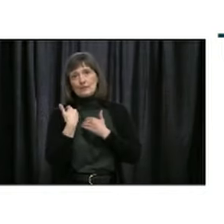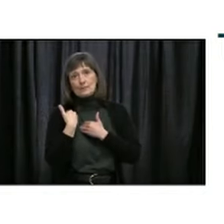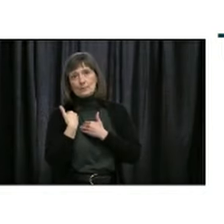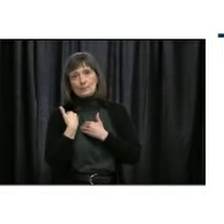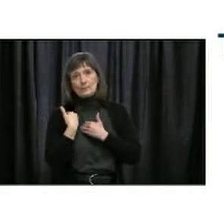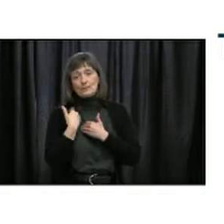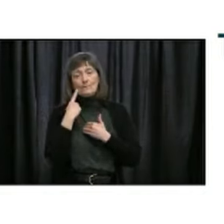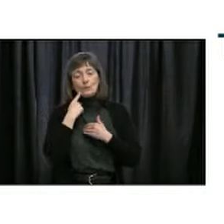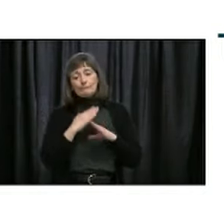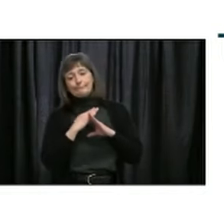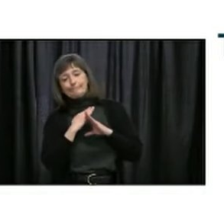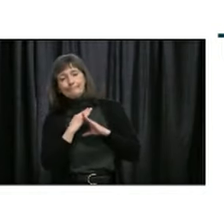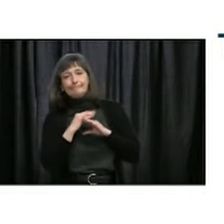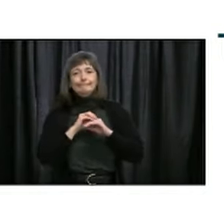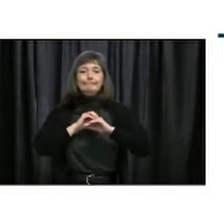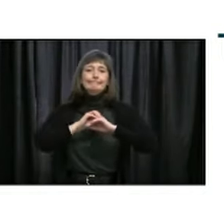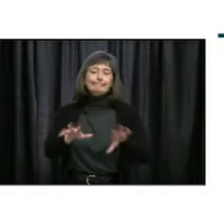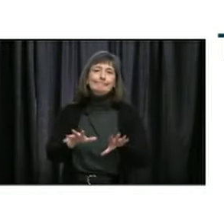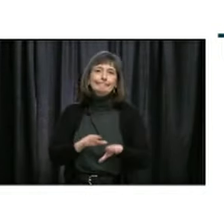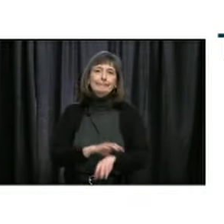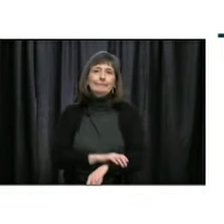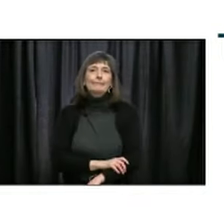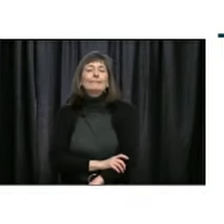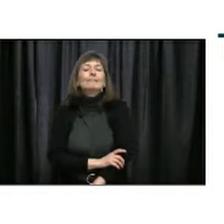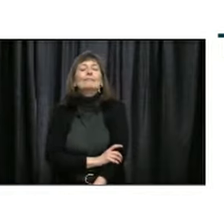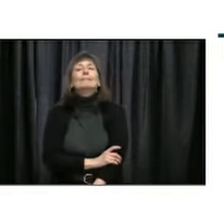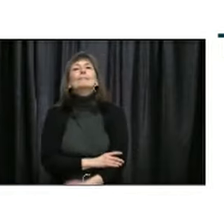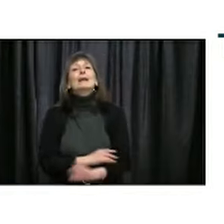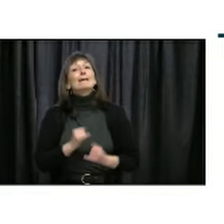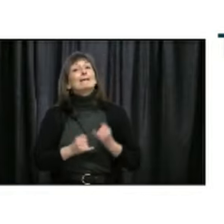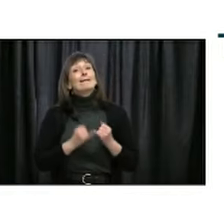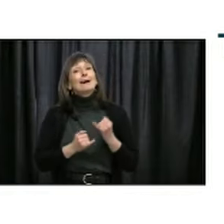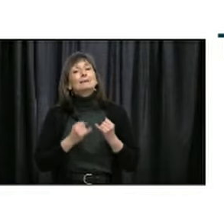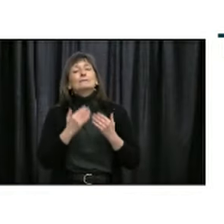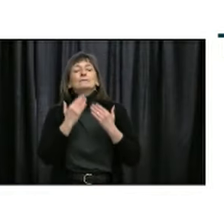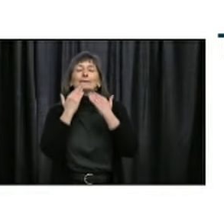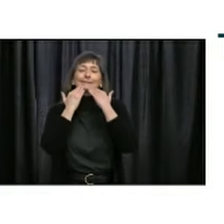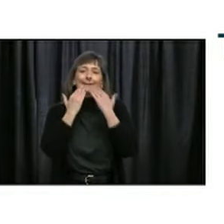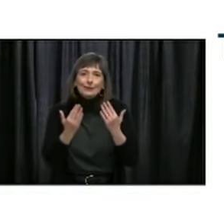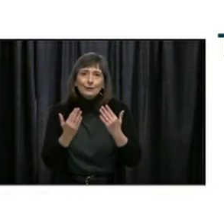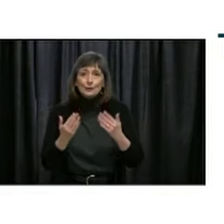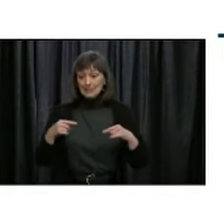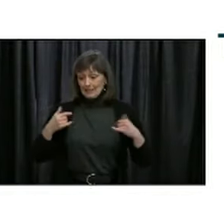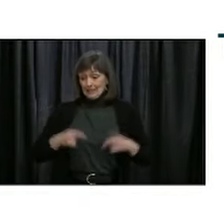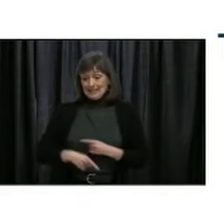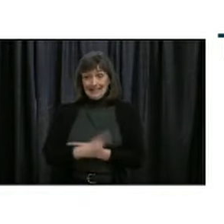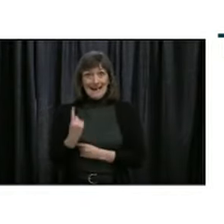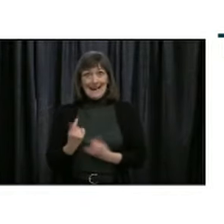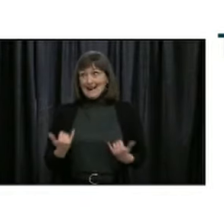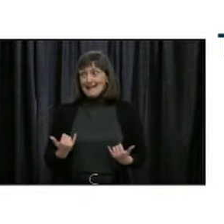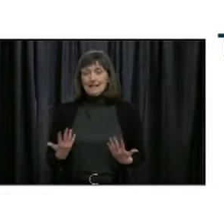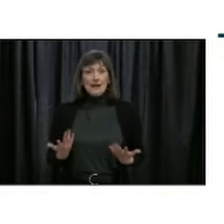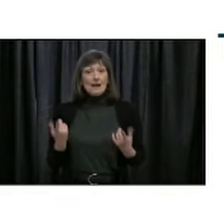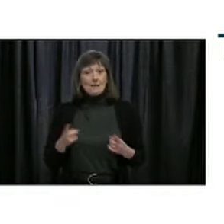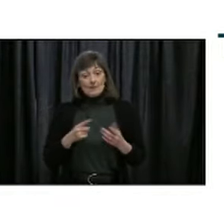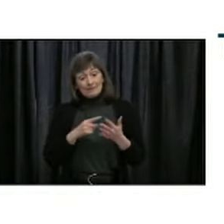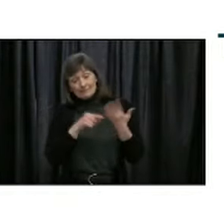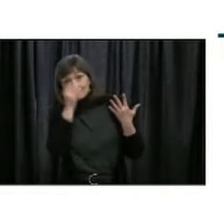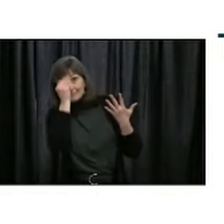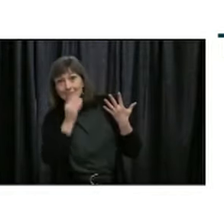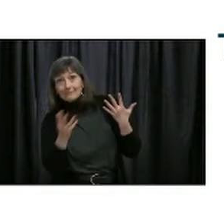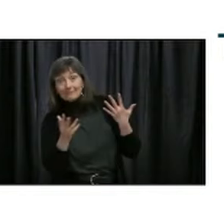Finally, I'd like to say thank you for doing your part. We are here today because you have listened to our public health guidance.